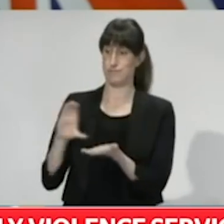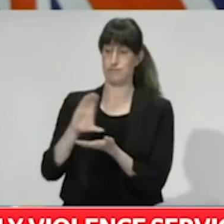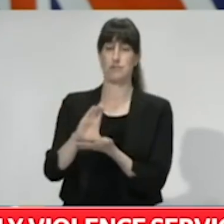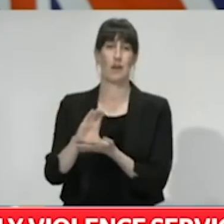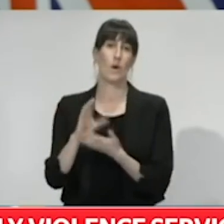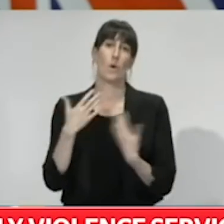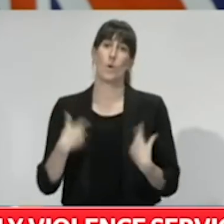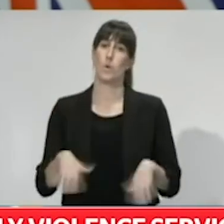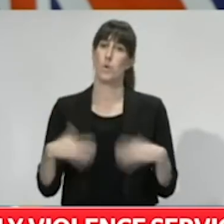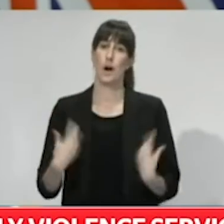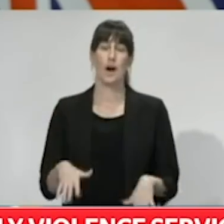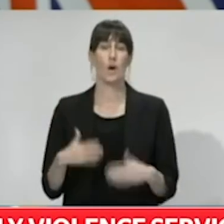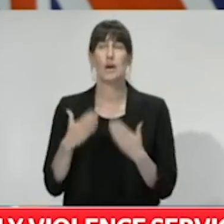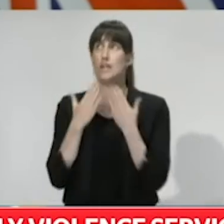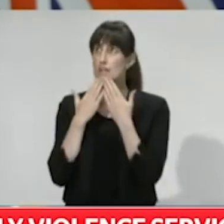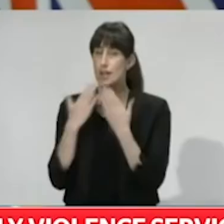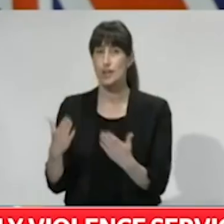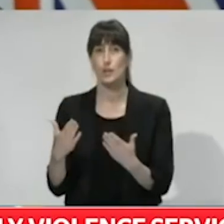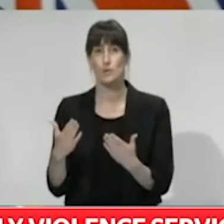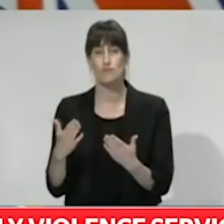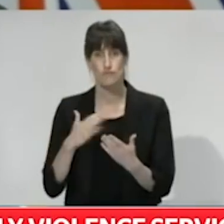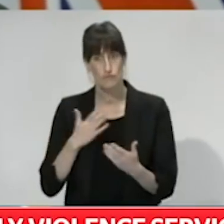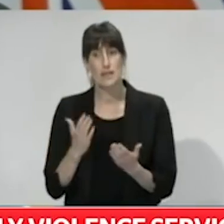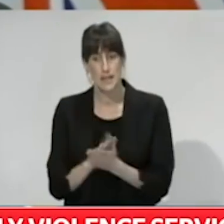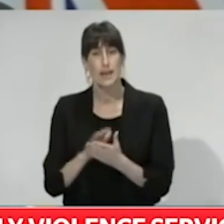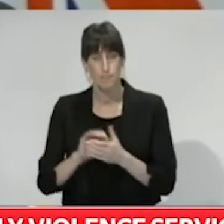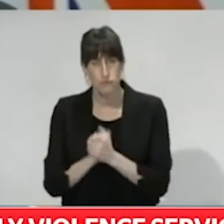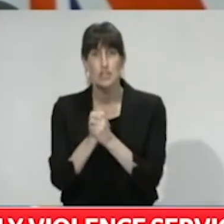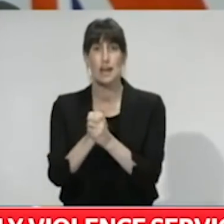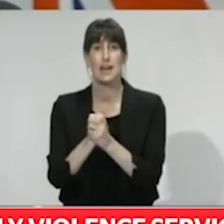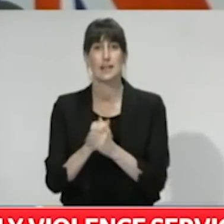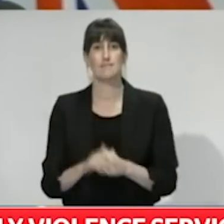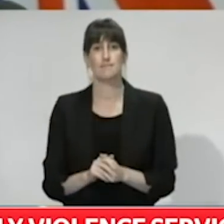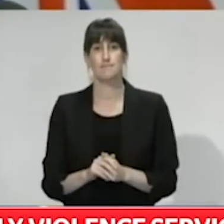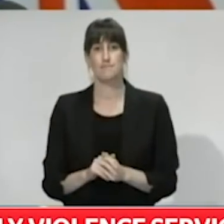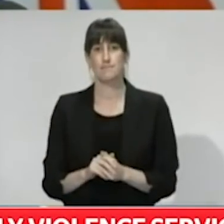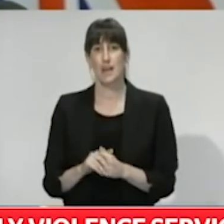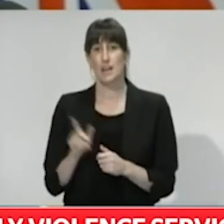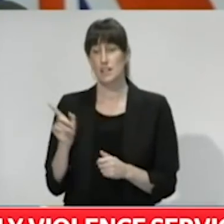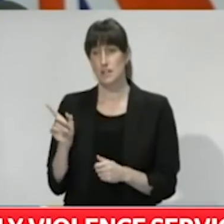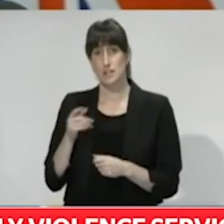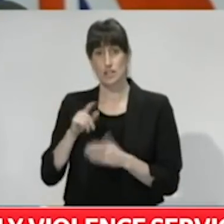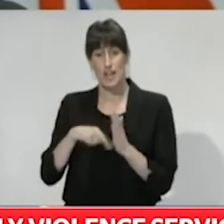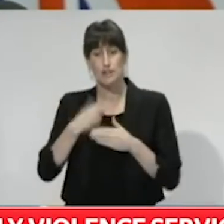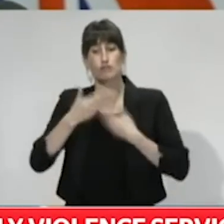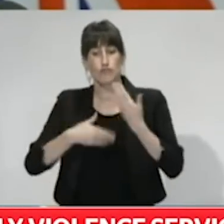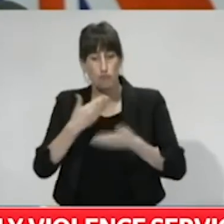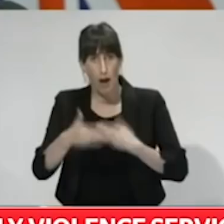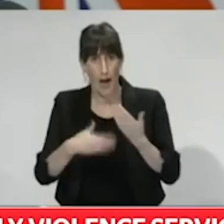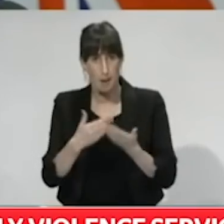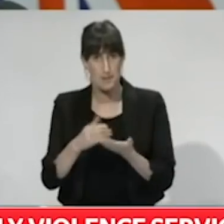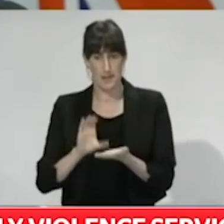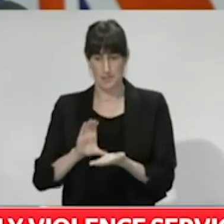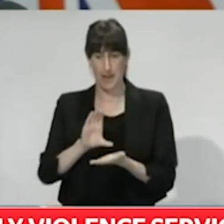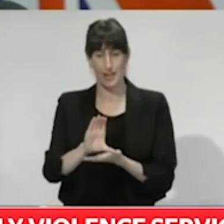the Under-Secretary has been a long time coming. And while it's only taken a few brief moments to describe, this in no